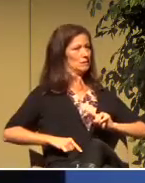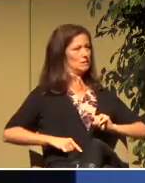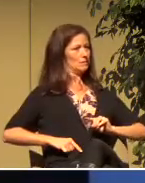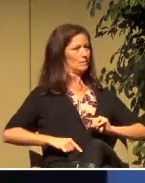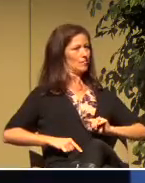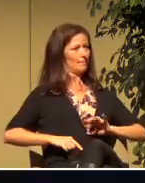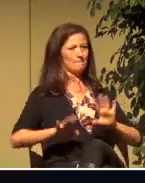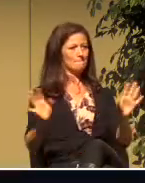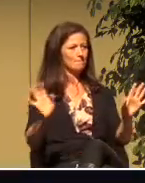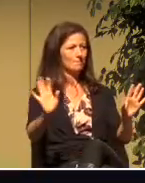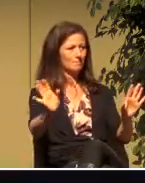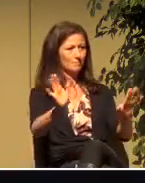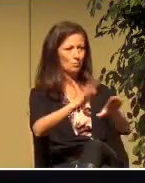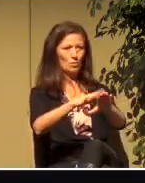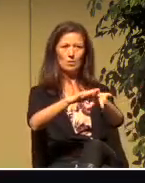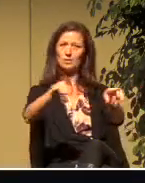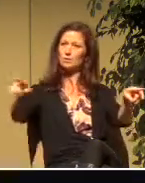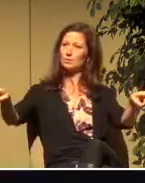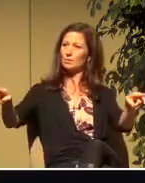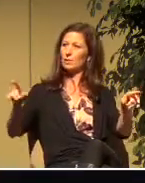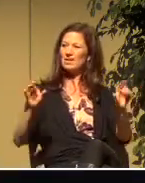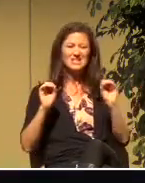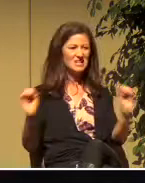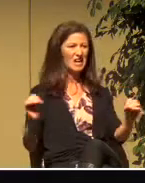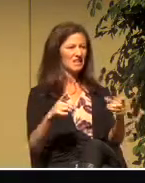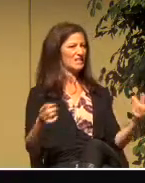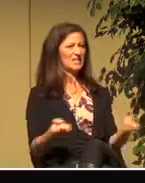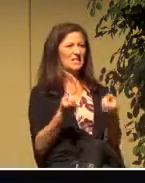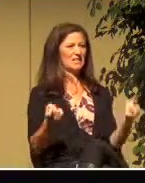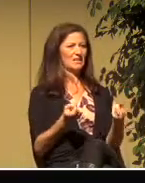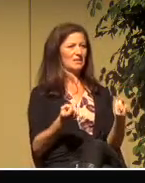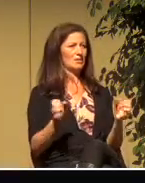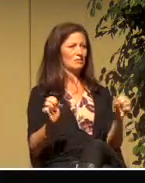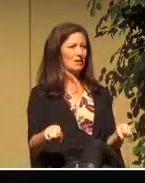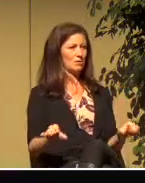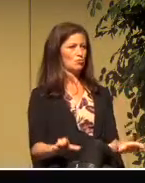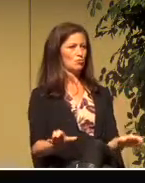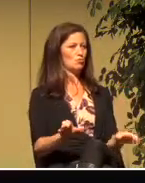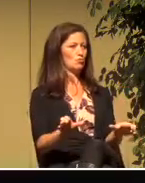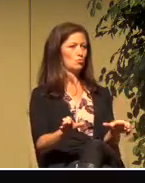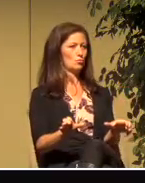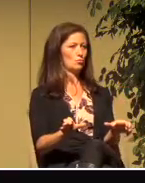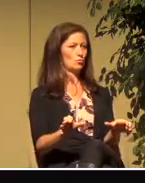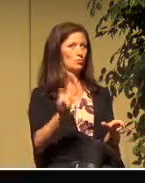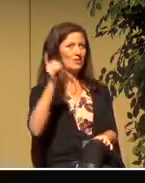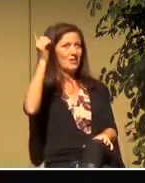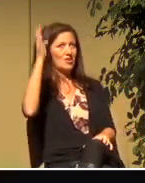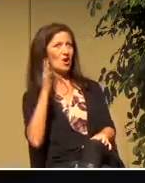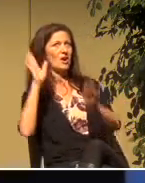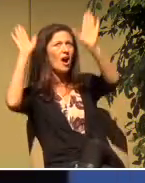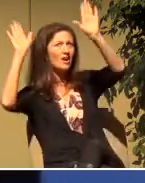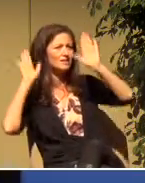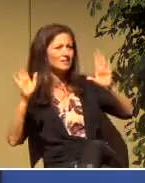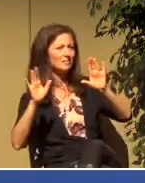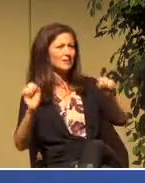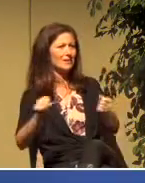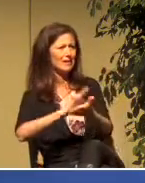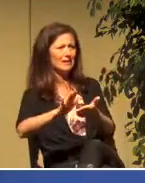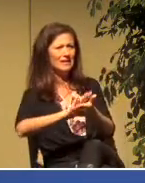that you can commit that the love the great love the awesome God cannot wipe away